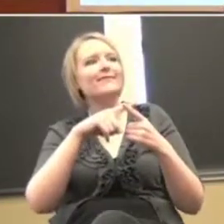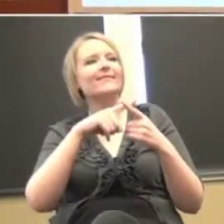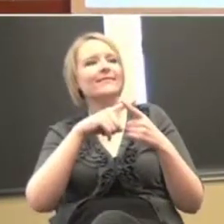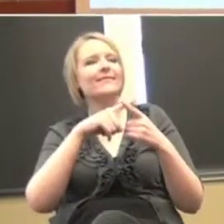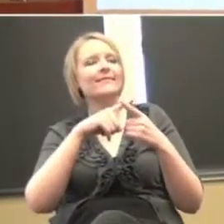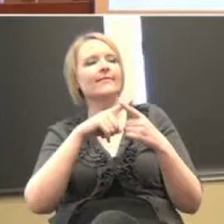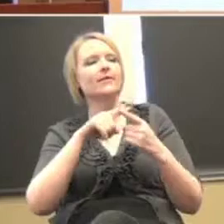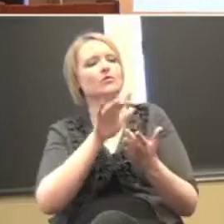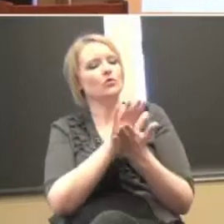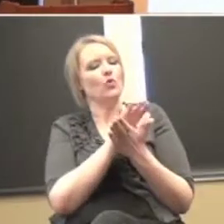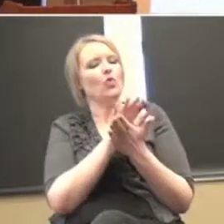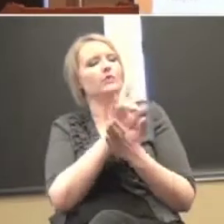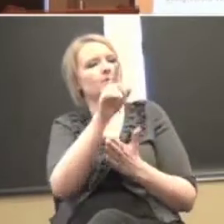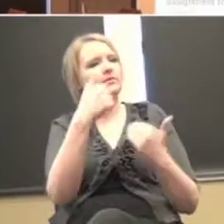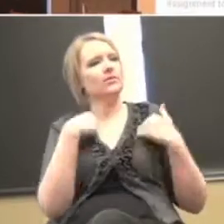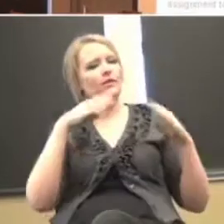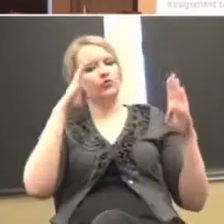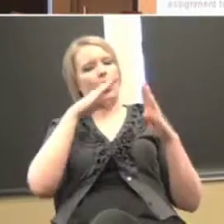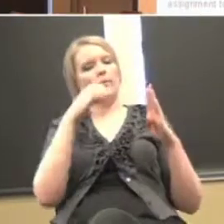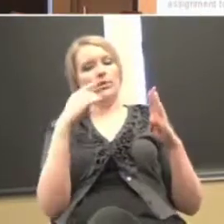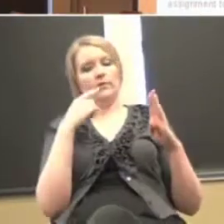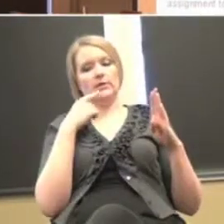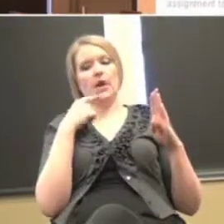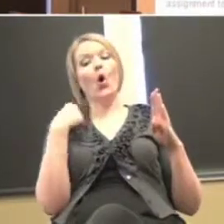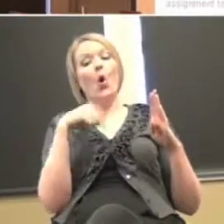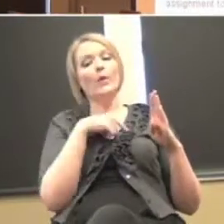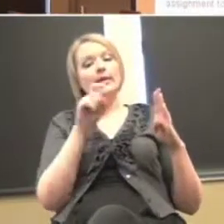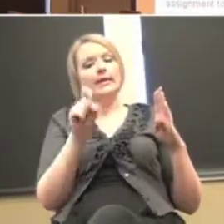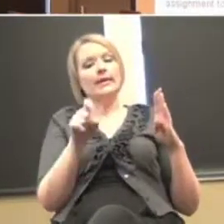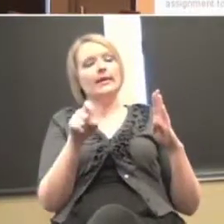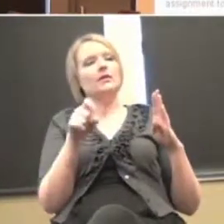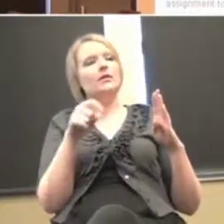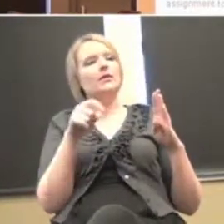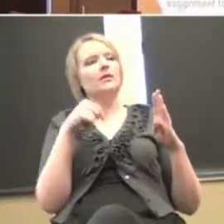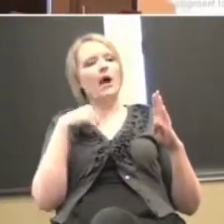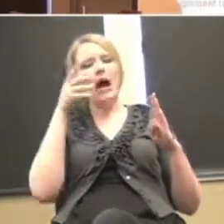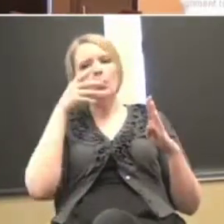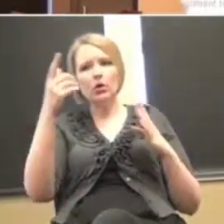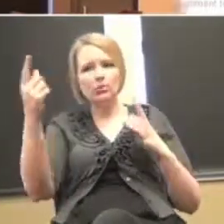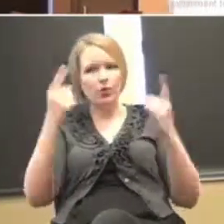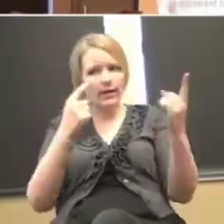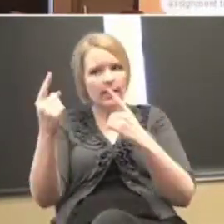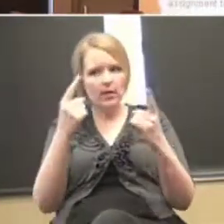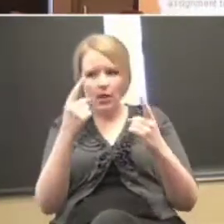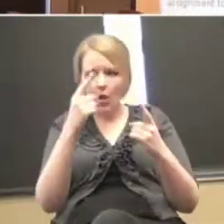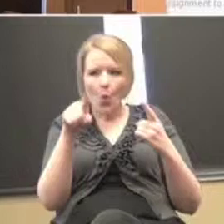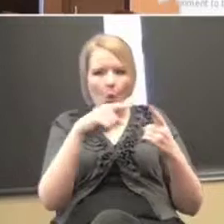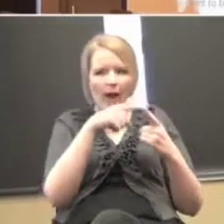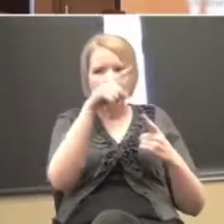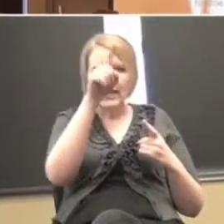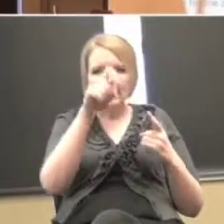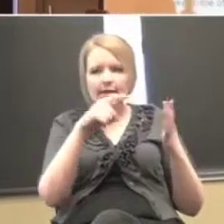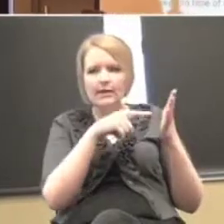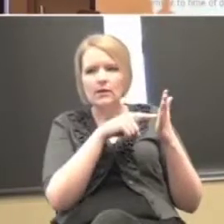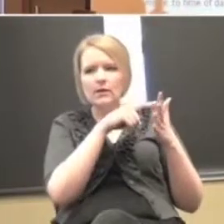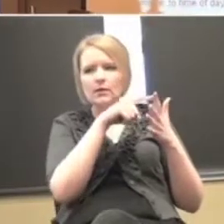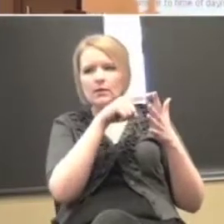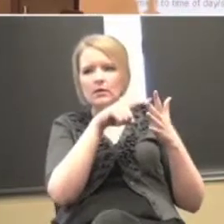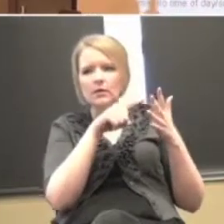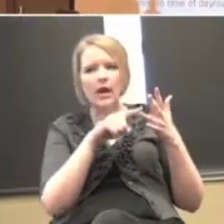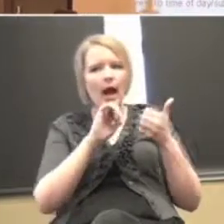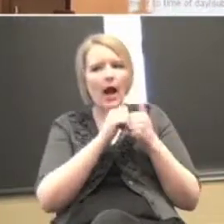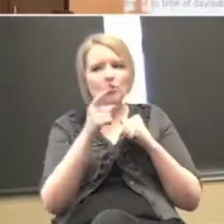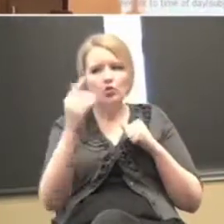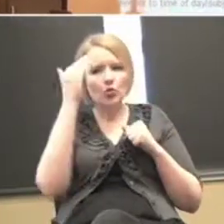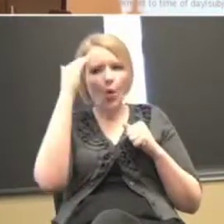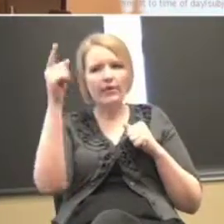And schools have gotten in trouble and they said when needed because again I'll bring in everybody and say when did Billy need this? How do you know when Billy needs this? Thank